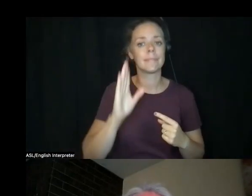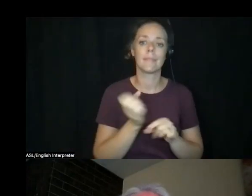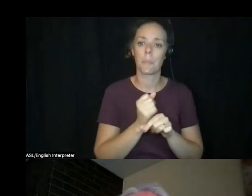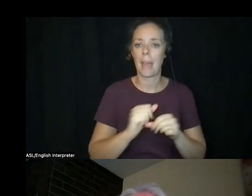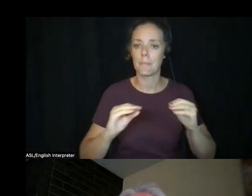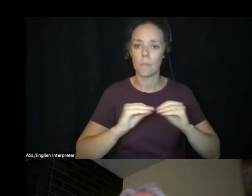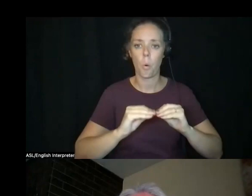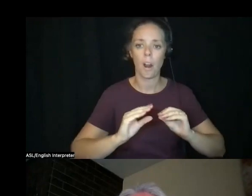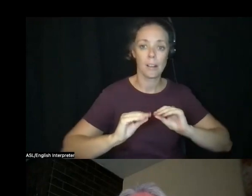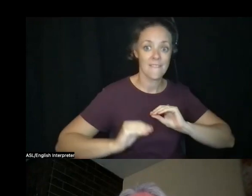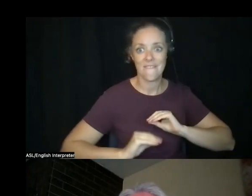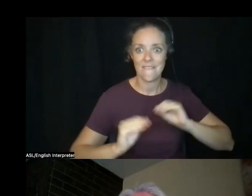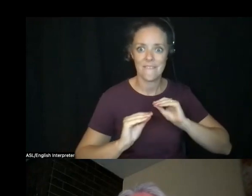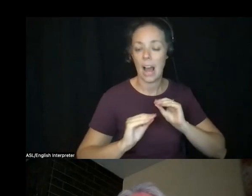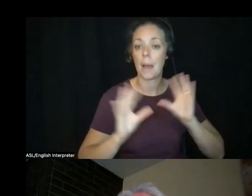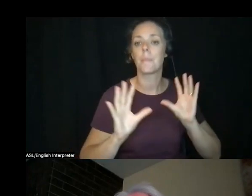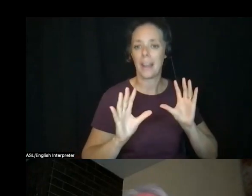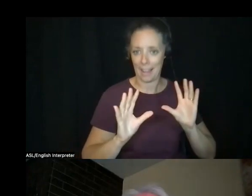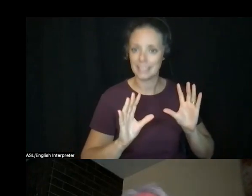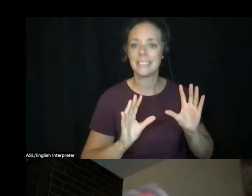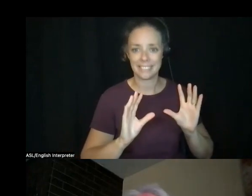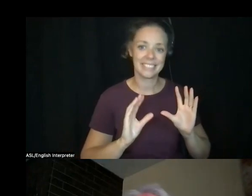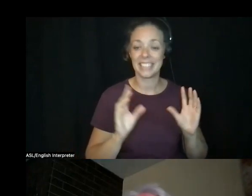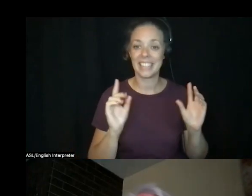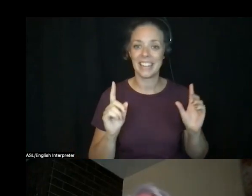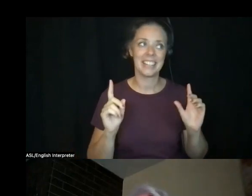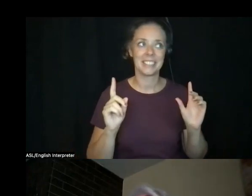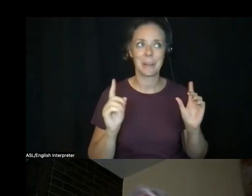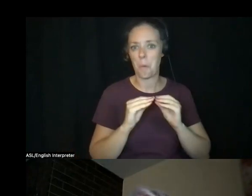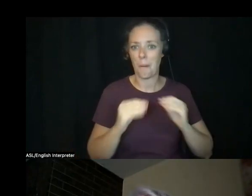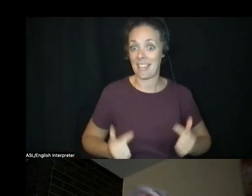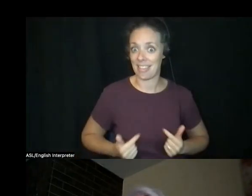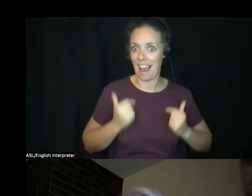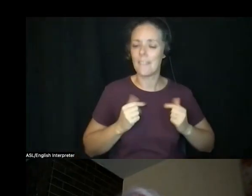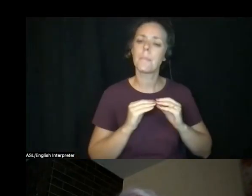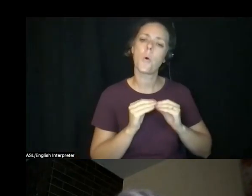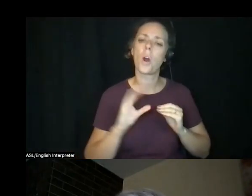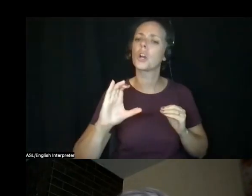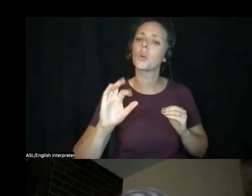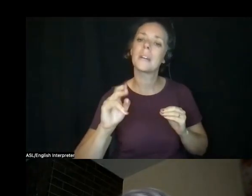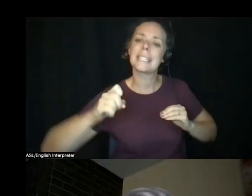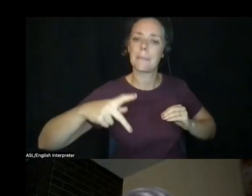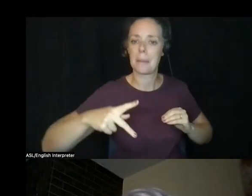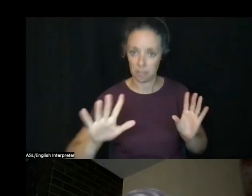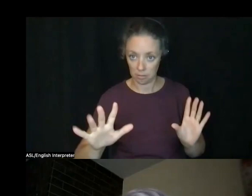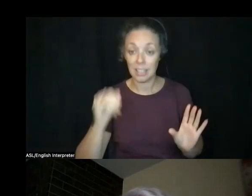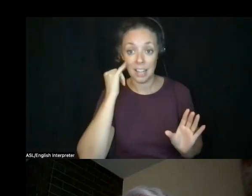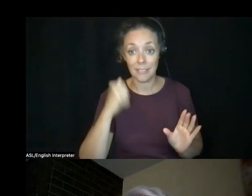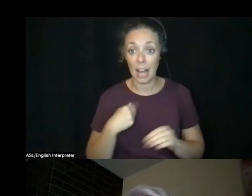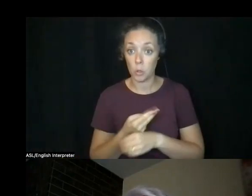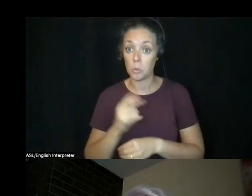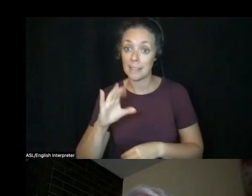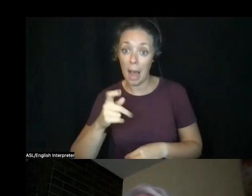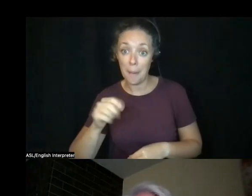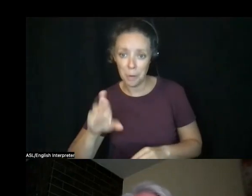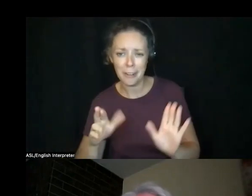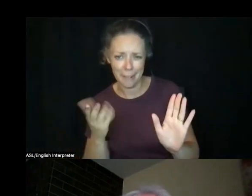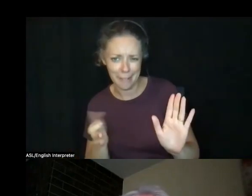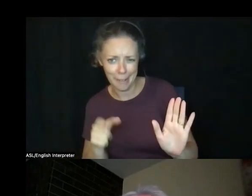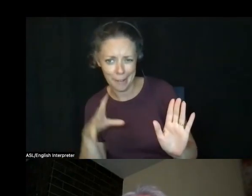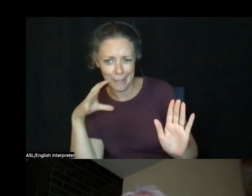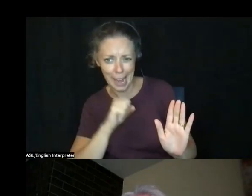vibrant and come alive. Everything is crisper. If I use copper, that, as you might guess with